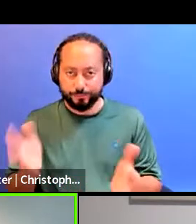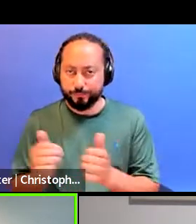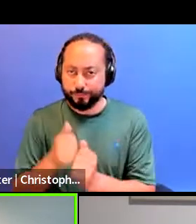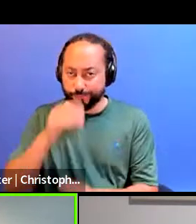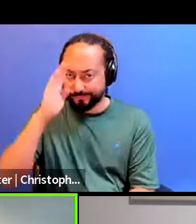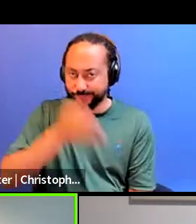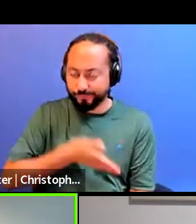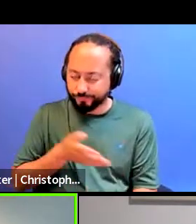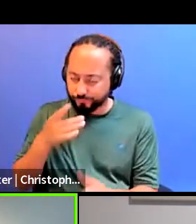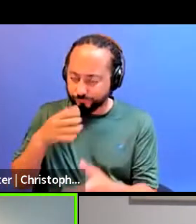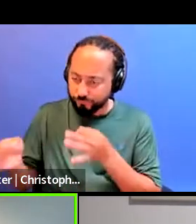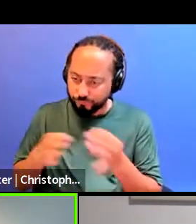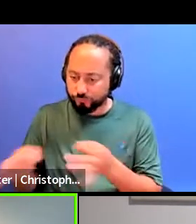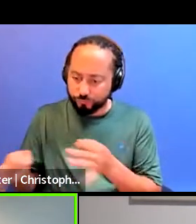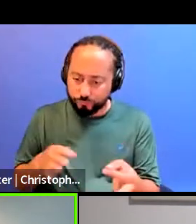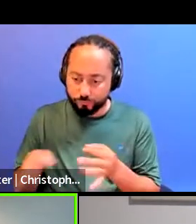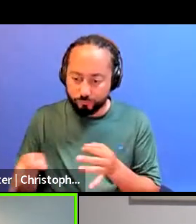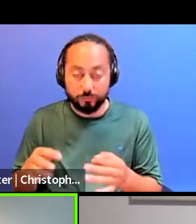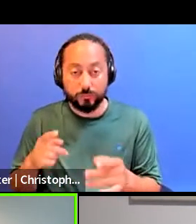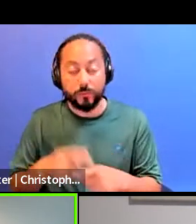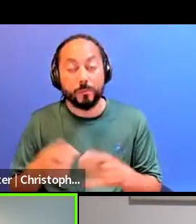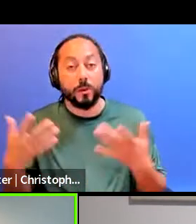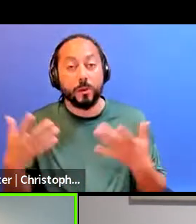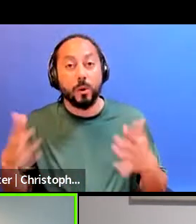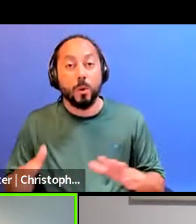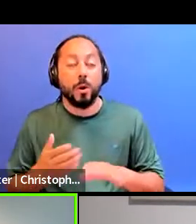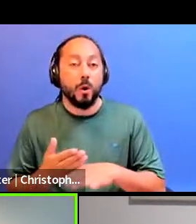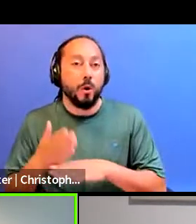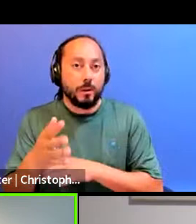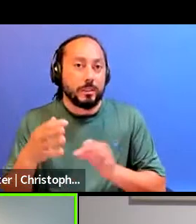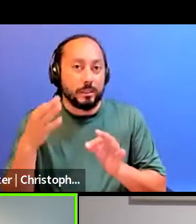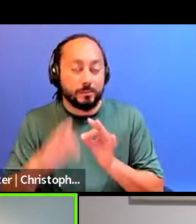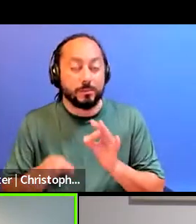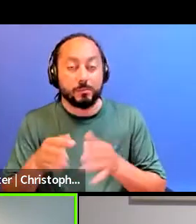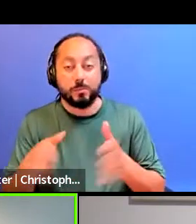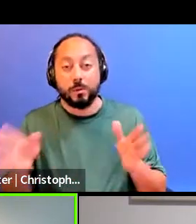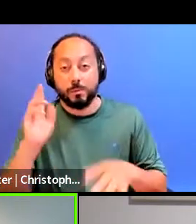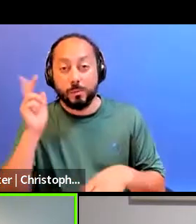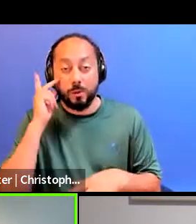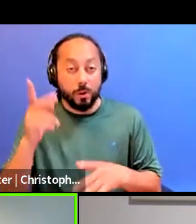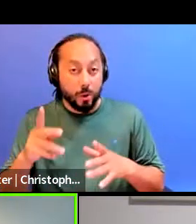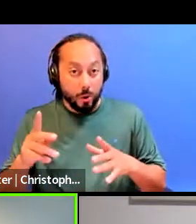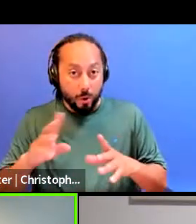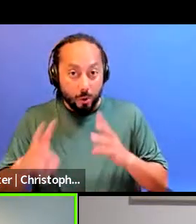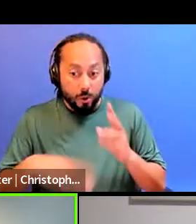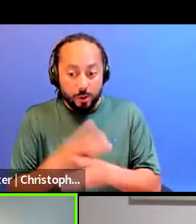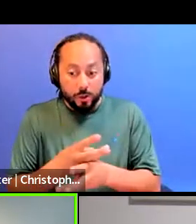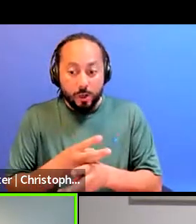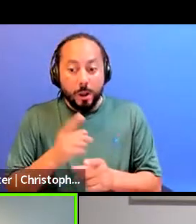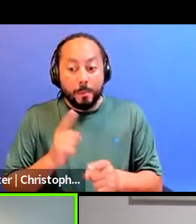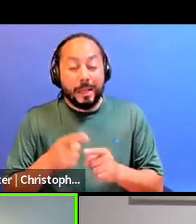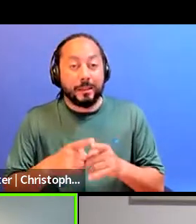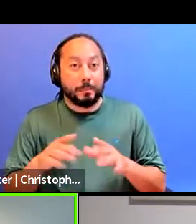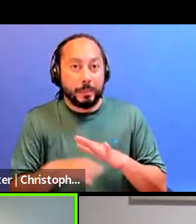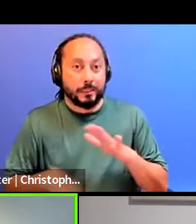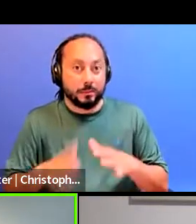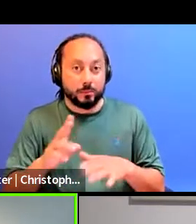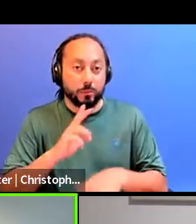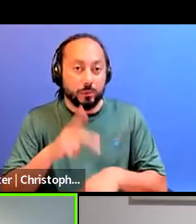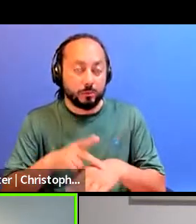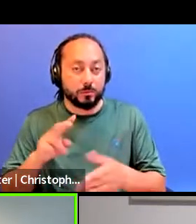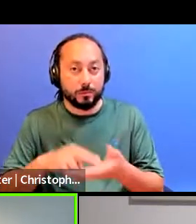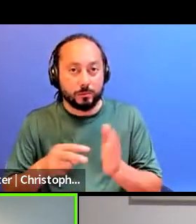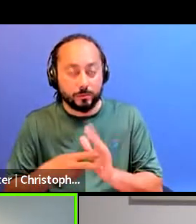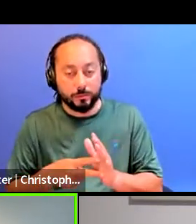I think that much as you don't want to oversimplify the broader political world, I actually think that those basic principles are really what it means to think